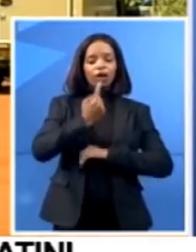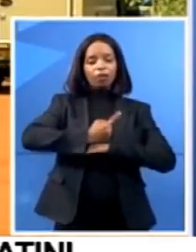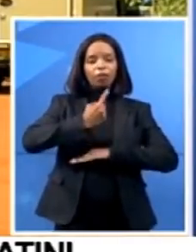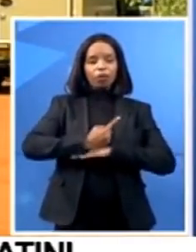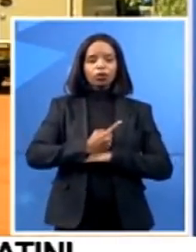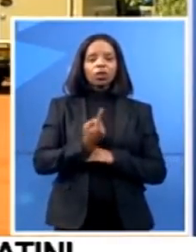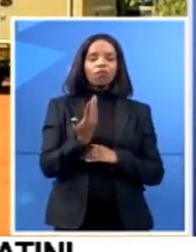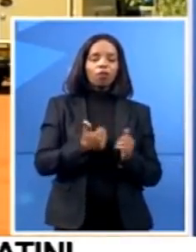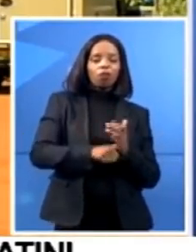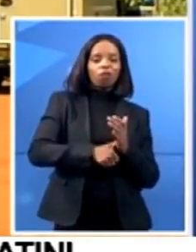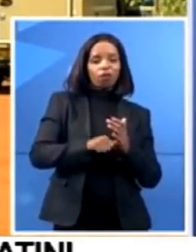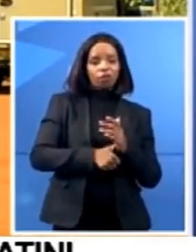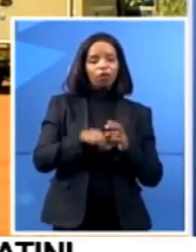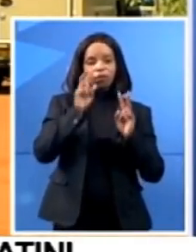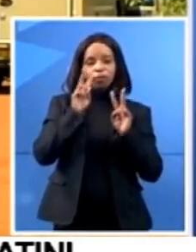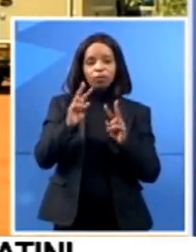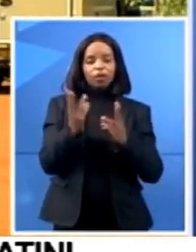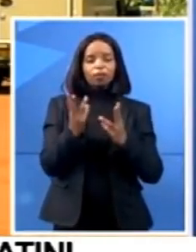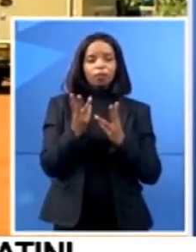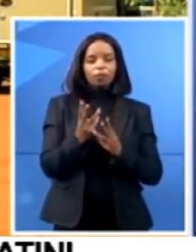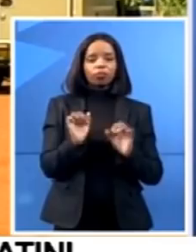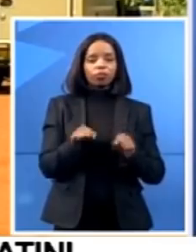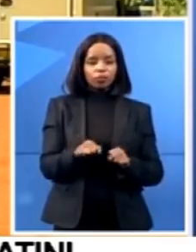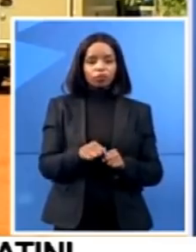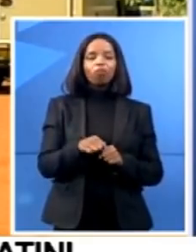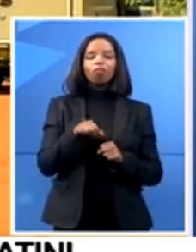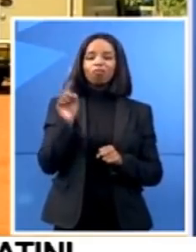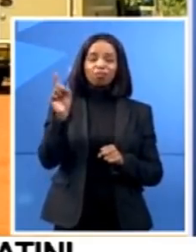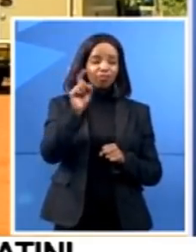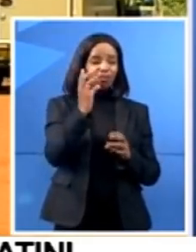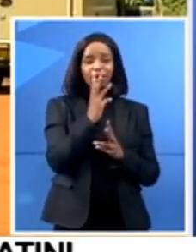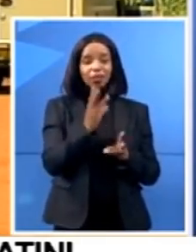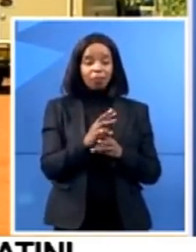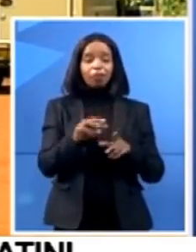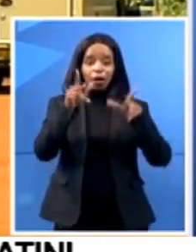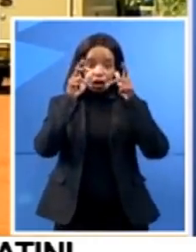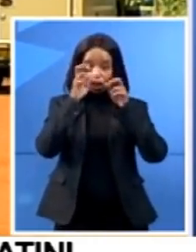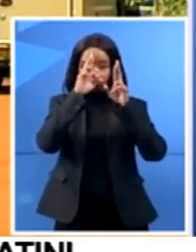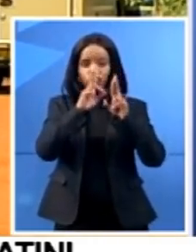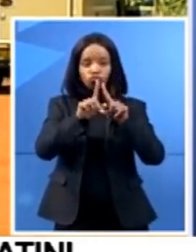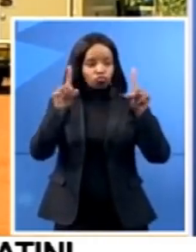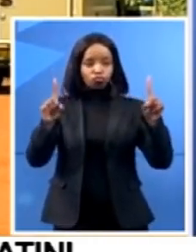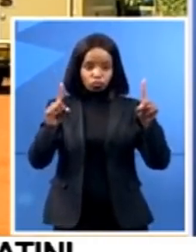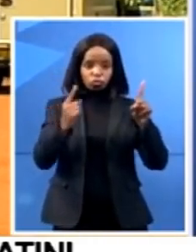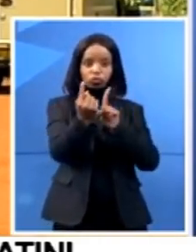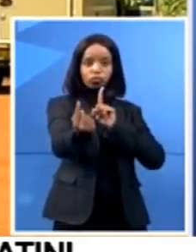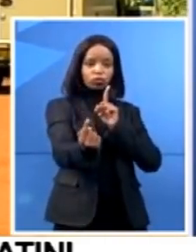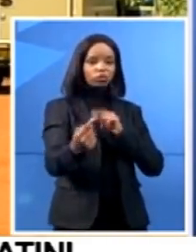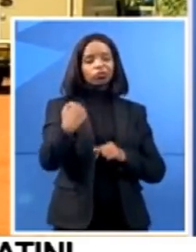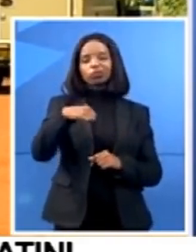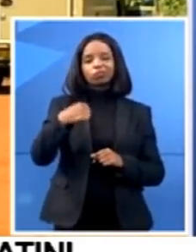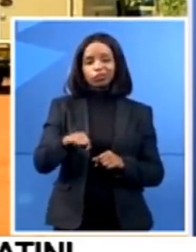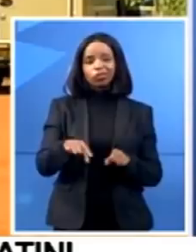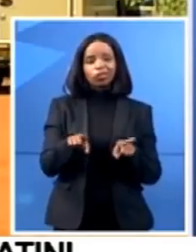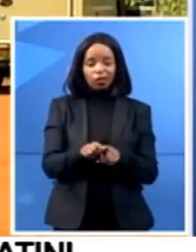really observing the between one days lockdown. People in the street, a lot of people also on the in the street. But also, we understand that the